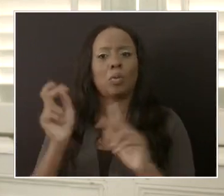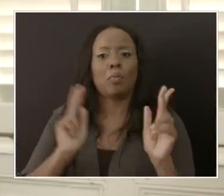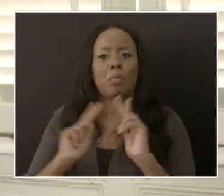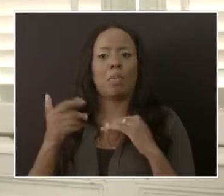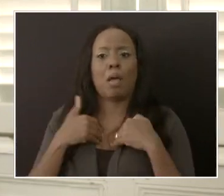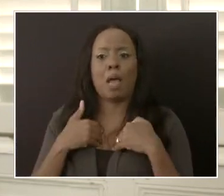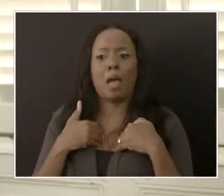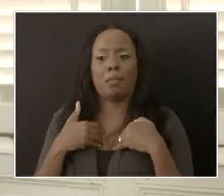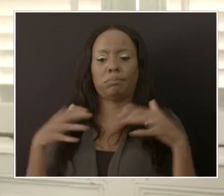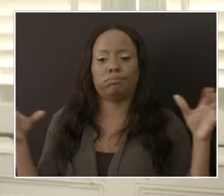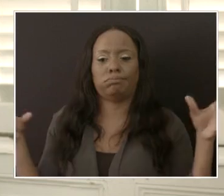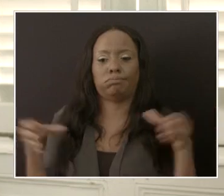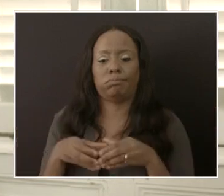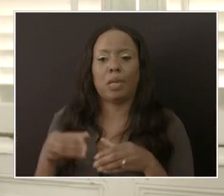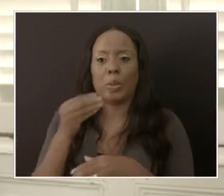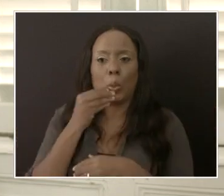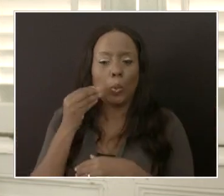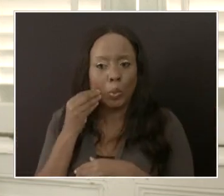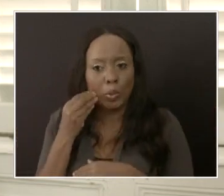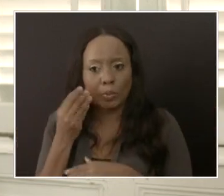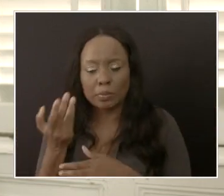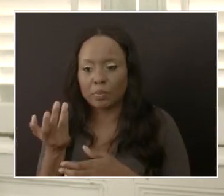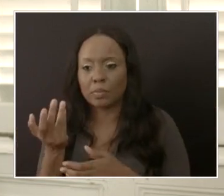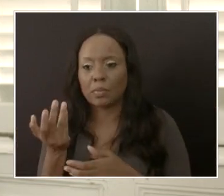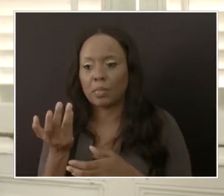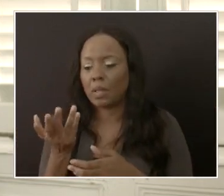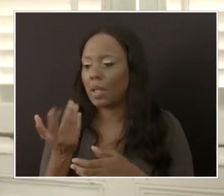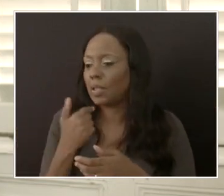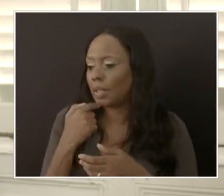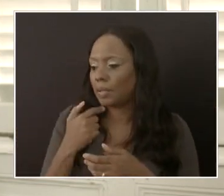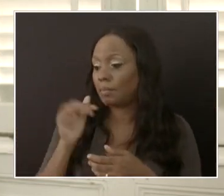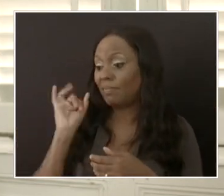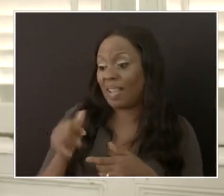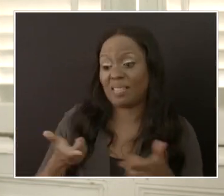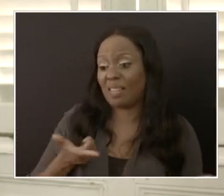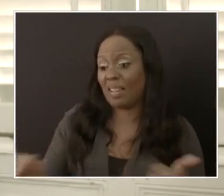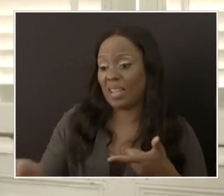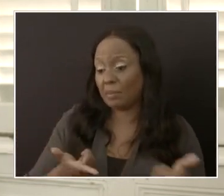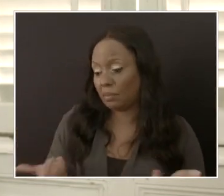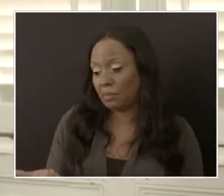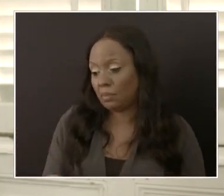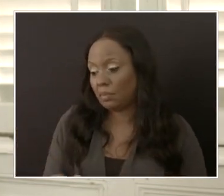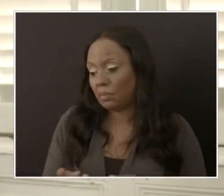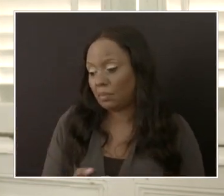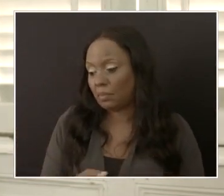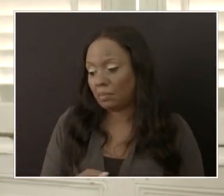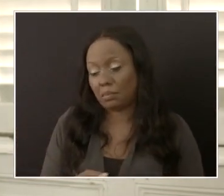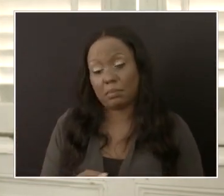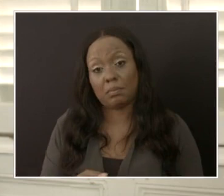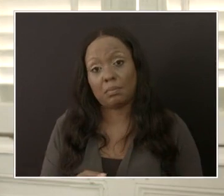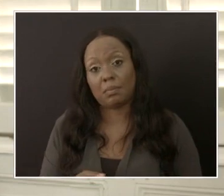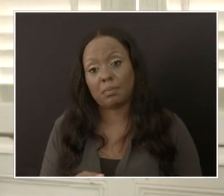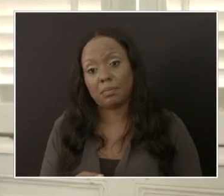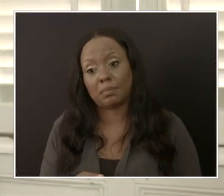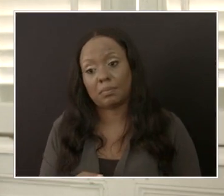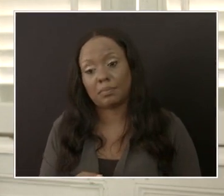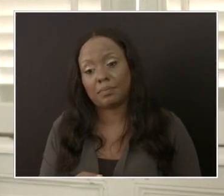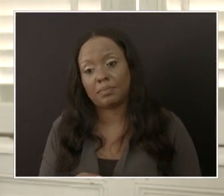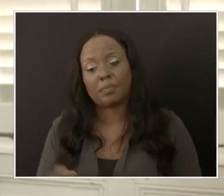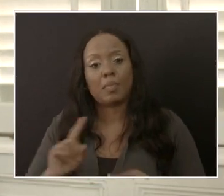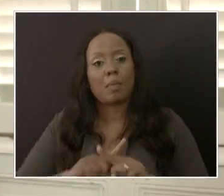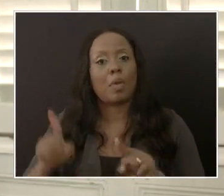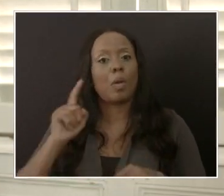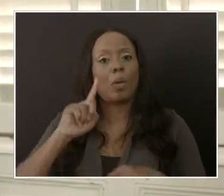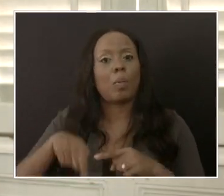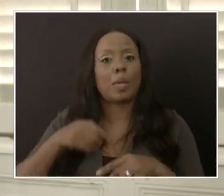home and they're saying, well, Hey, this, this is a line, but the, the, the challenge is that once you start to go into homes